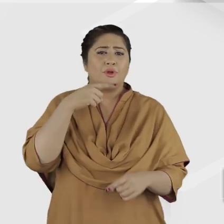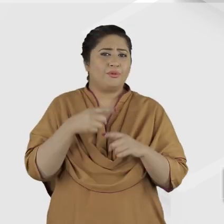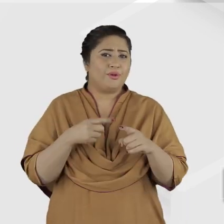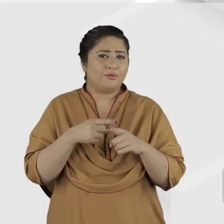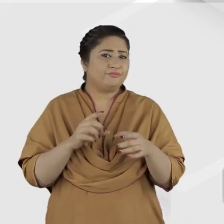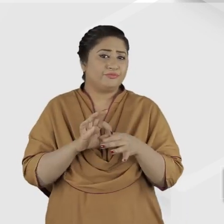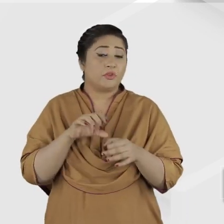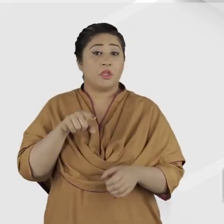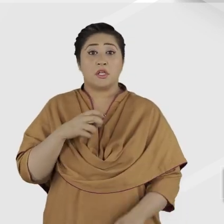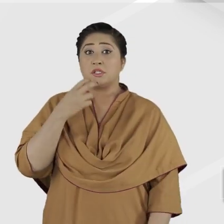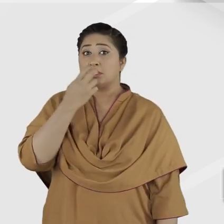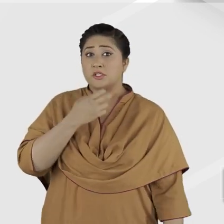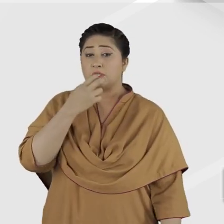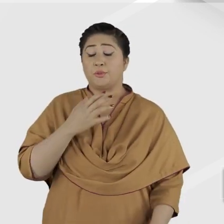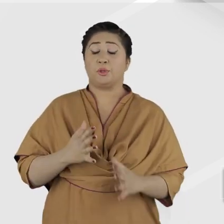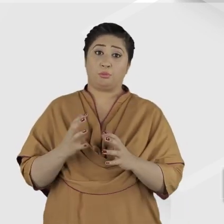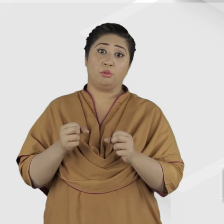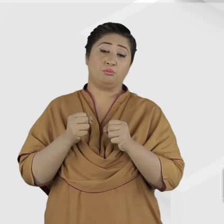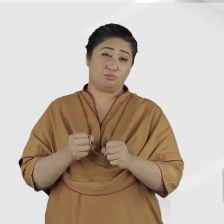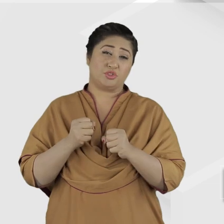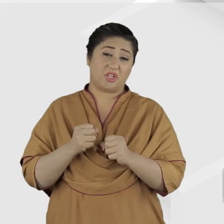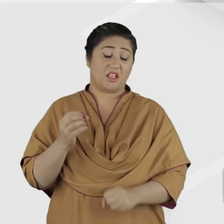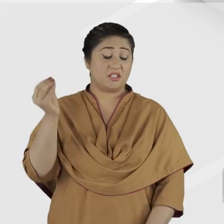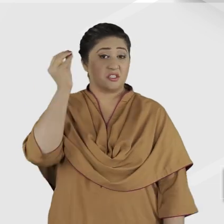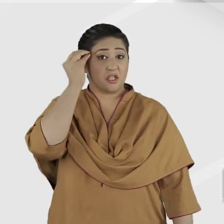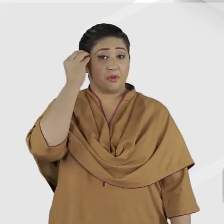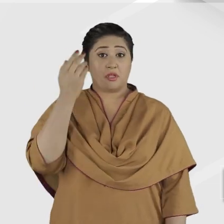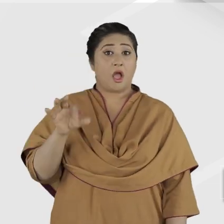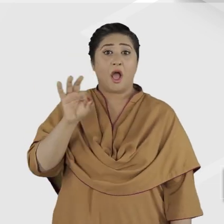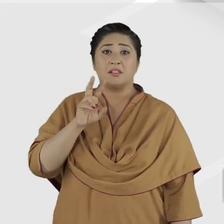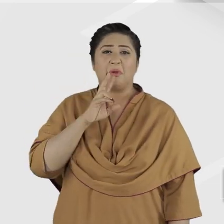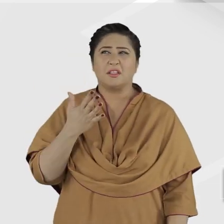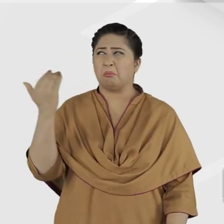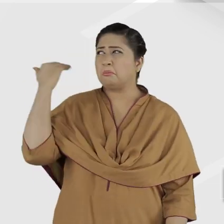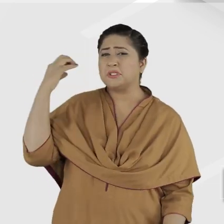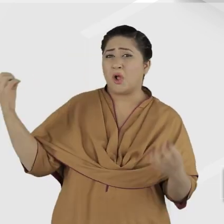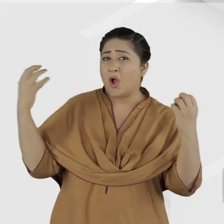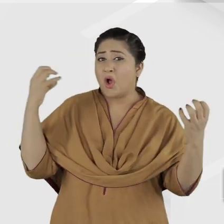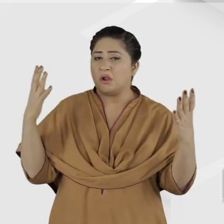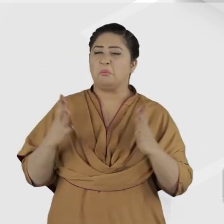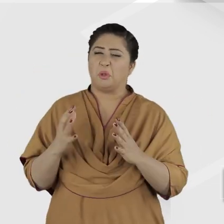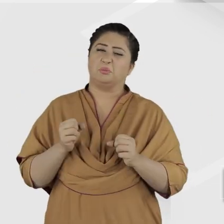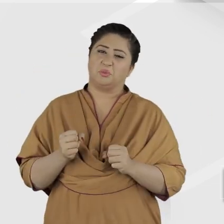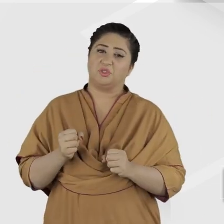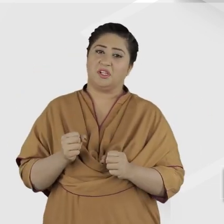At this level, speech can be difficult to understand, especially if there's a lot of background noise.